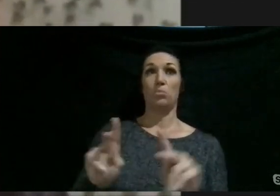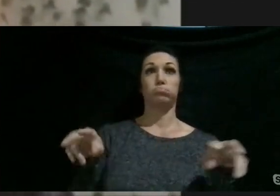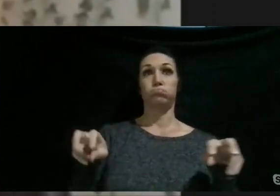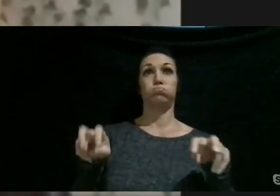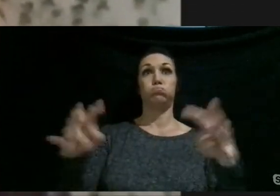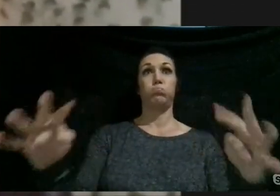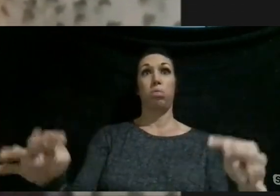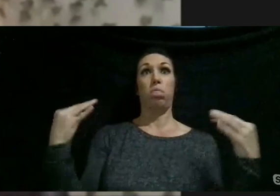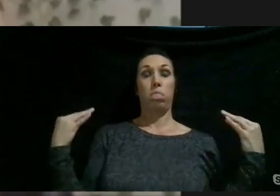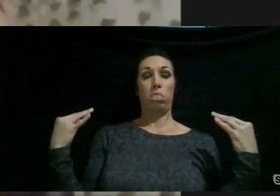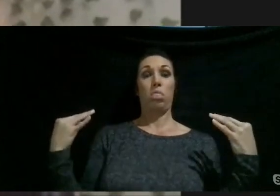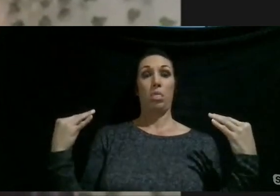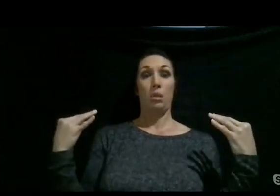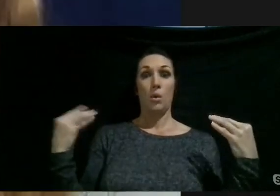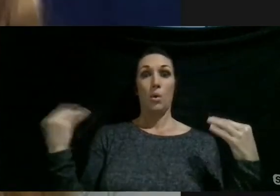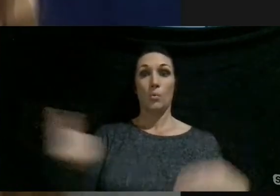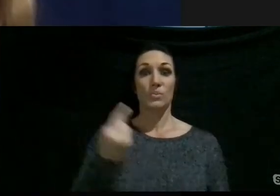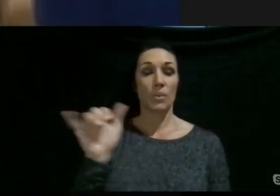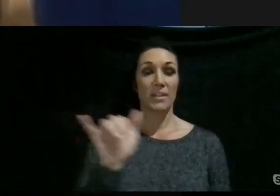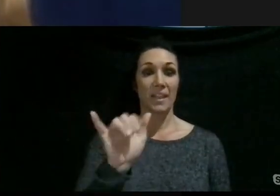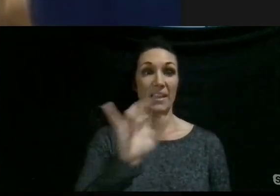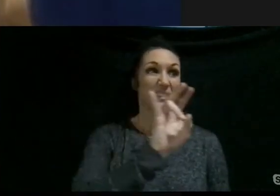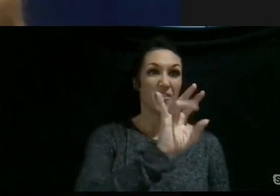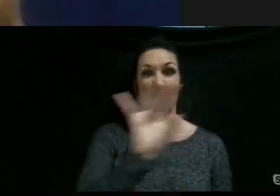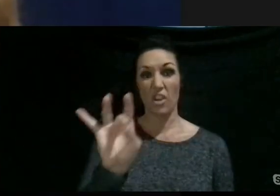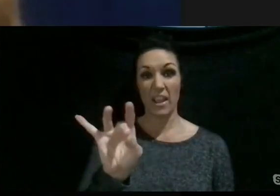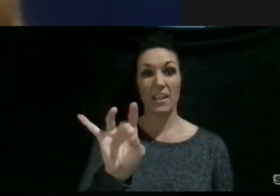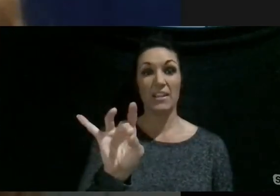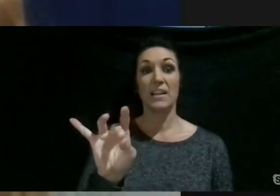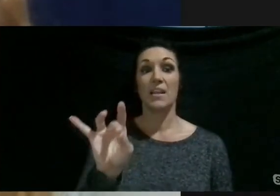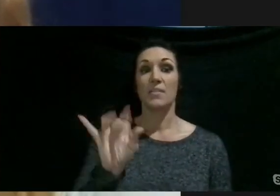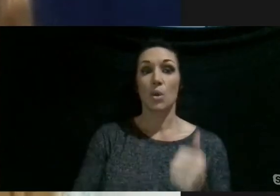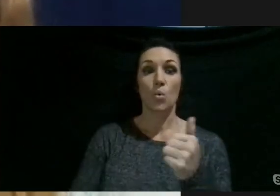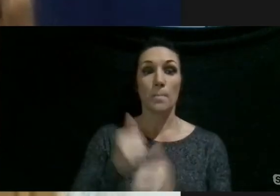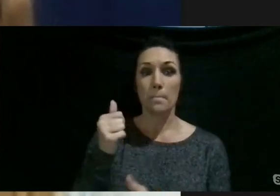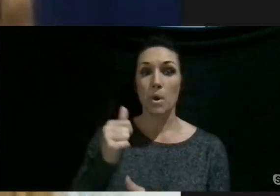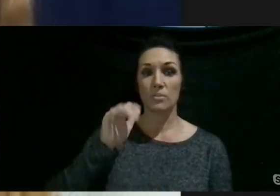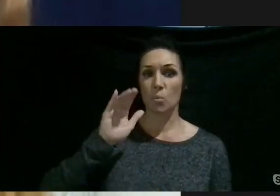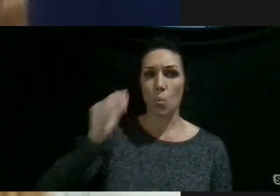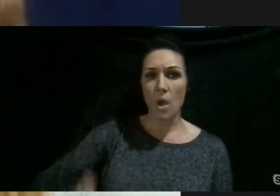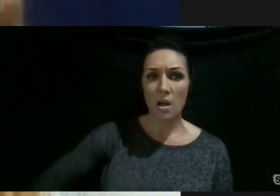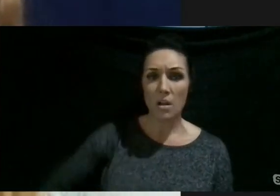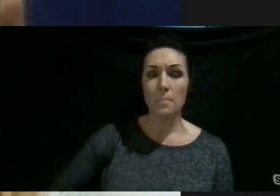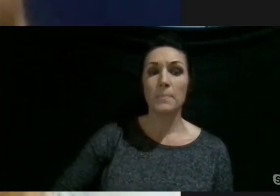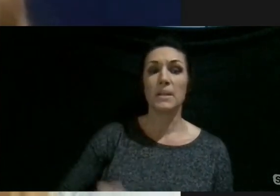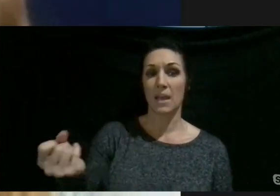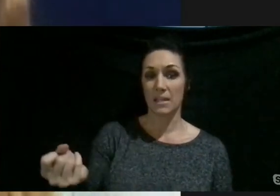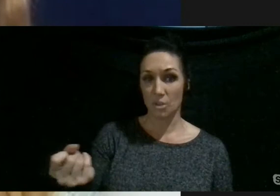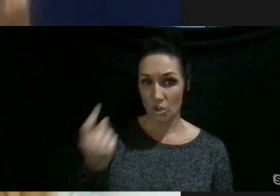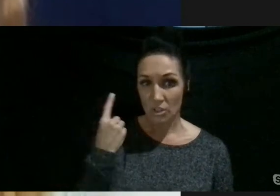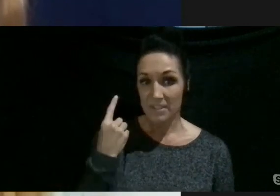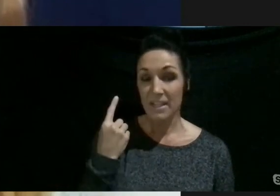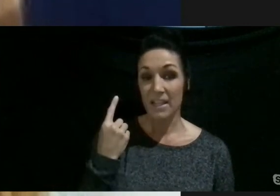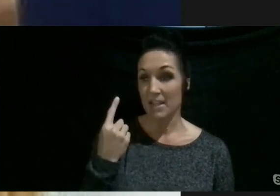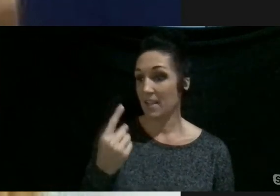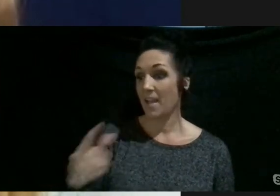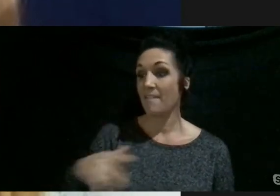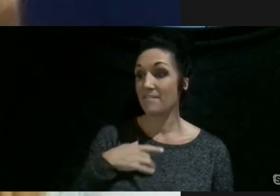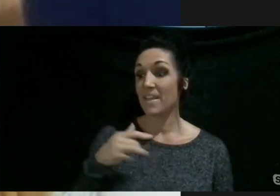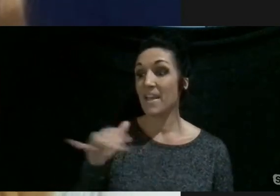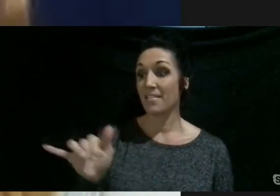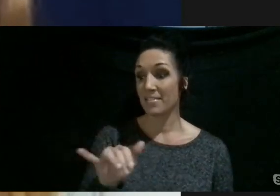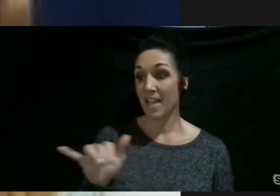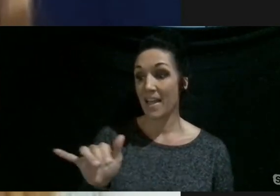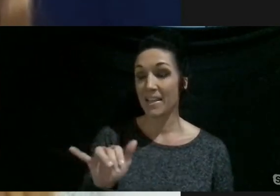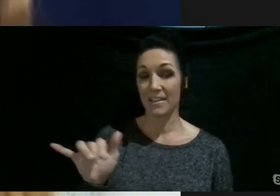front of like, seven or eight. And they were the most welcoming, like, so understanding. And I just felt like I wasn't